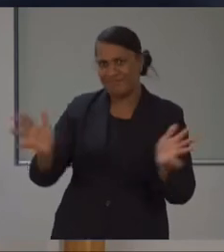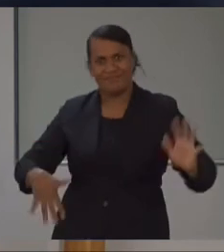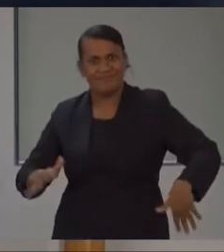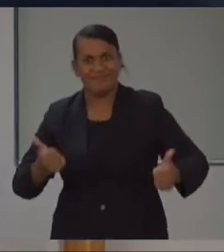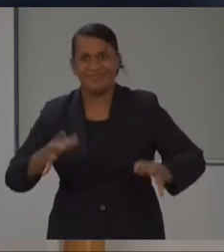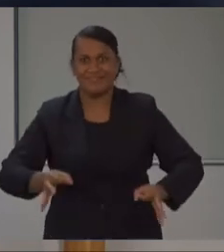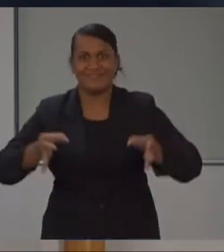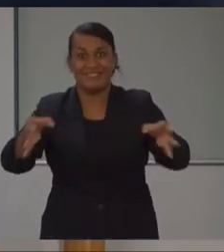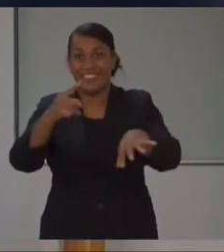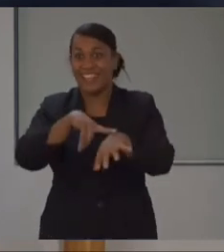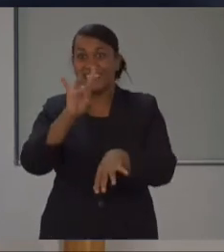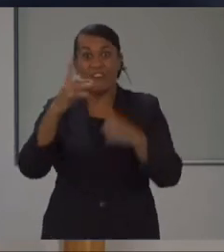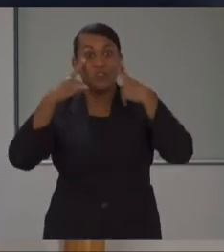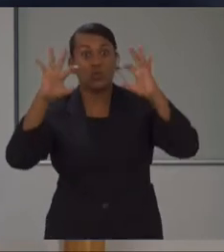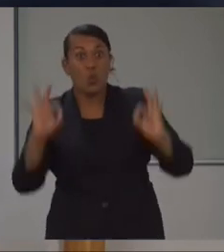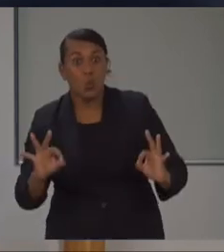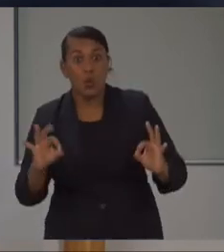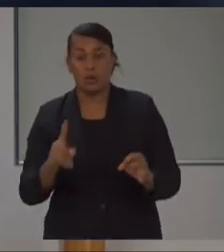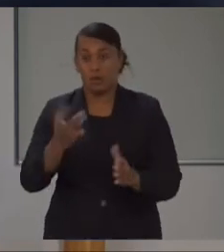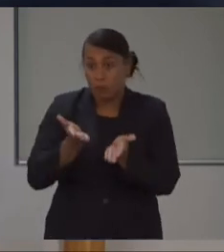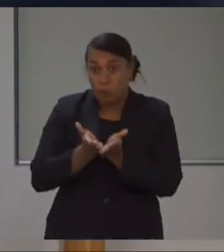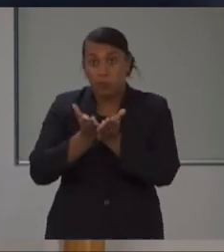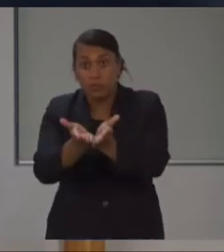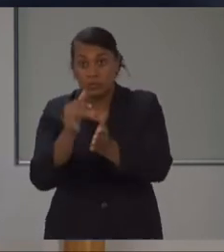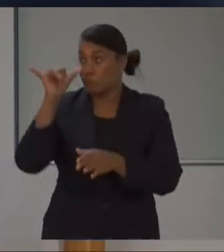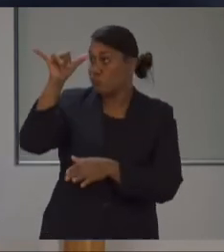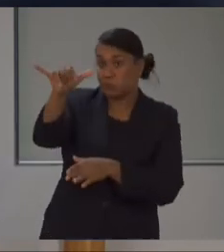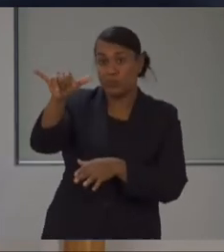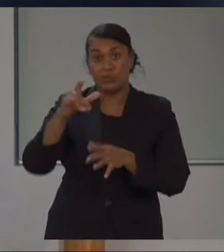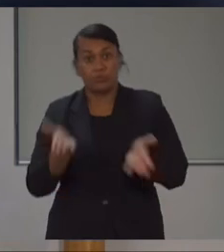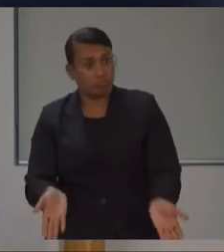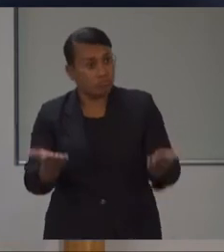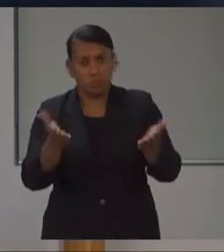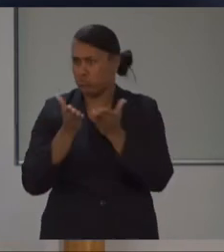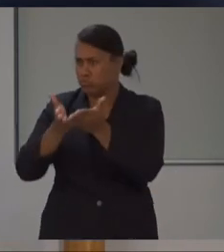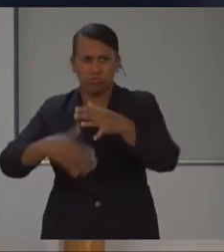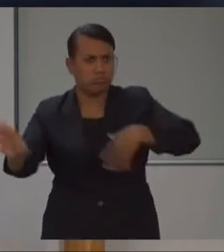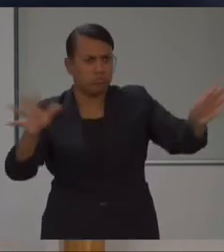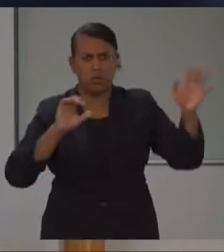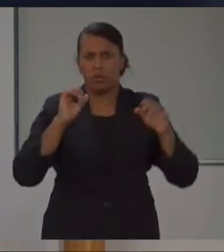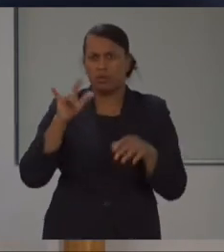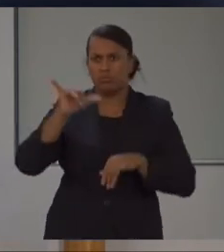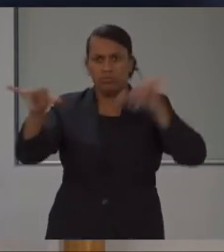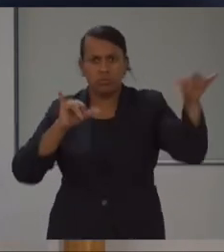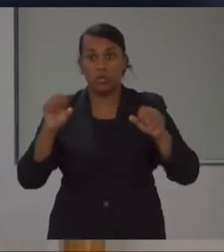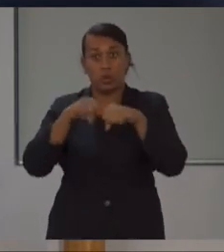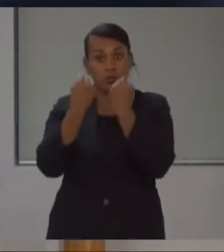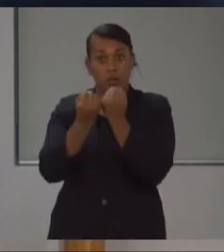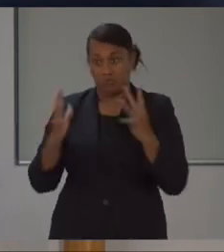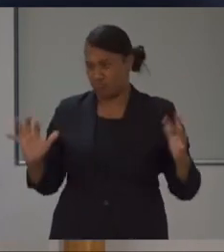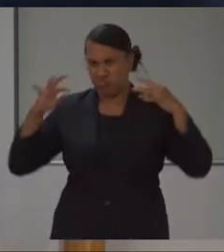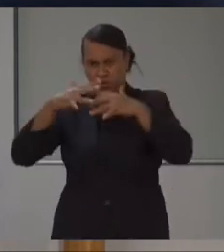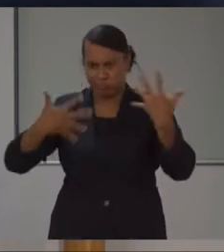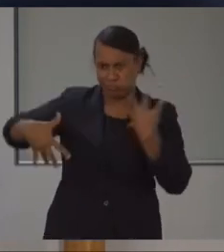movements that now are allowed, the ability to be able to socially gather come next Monday,